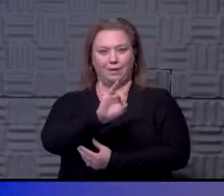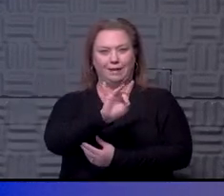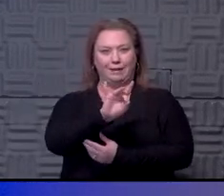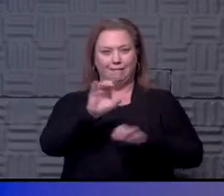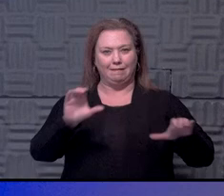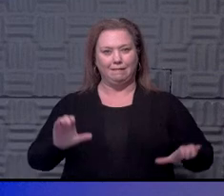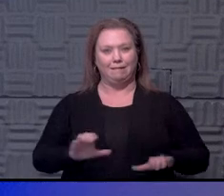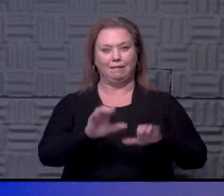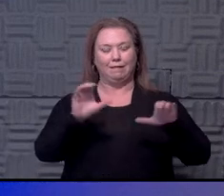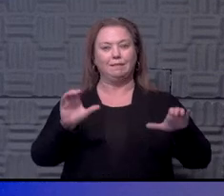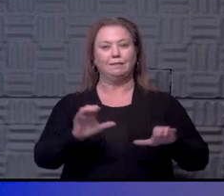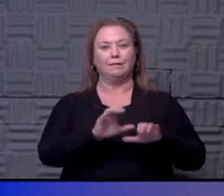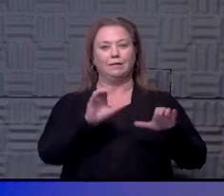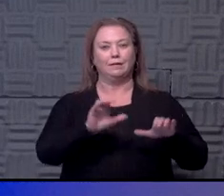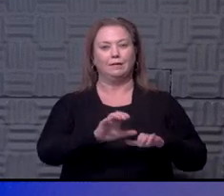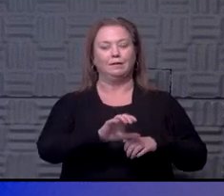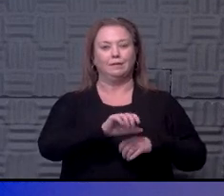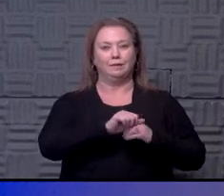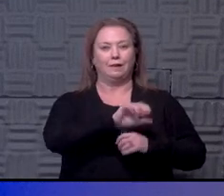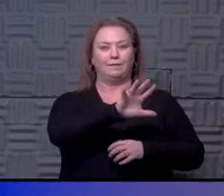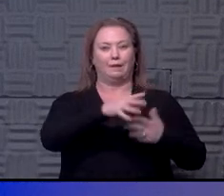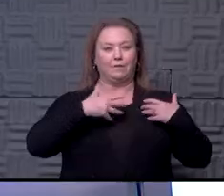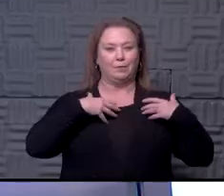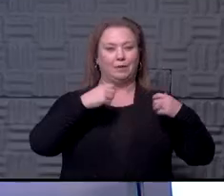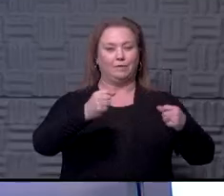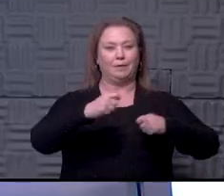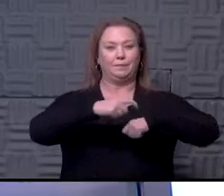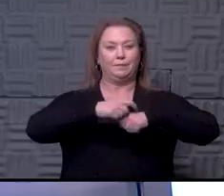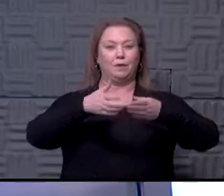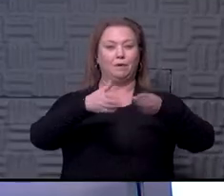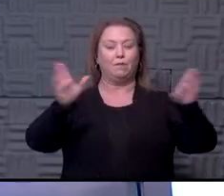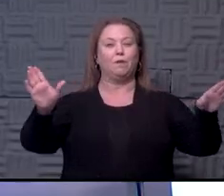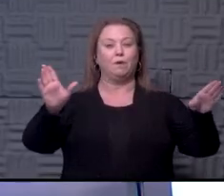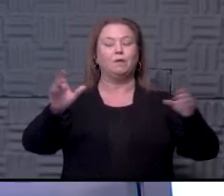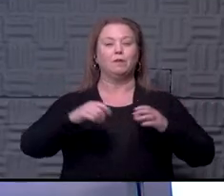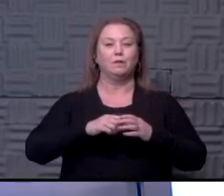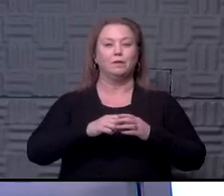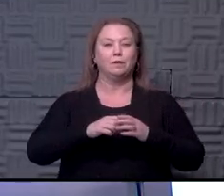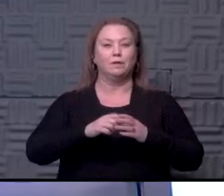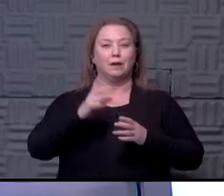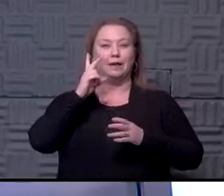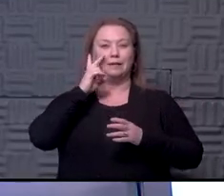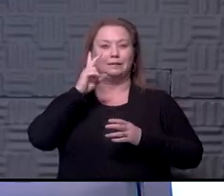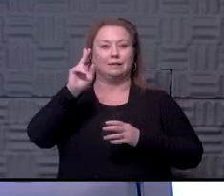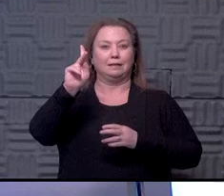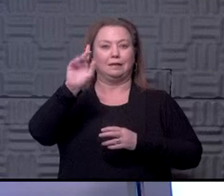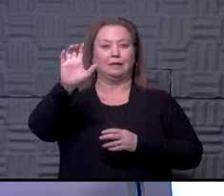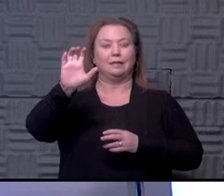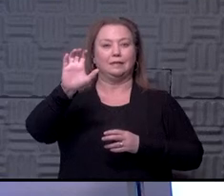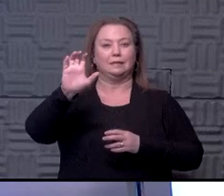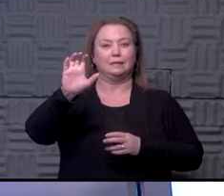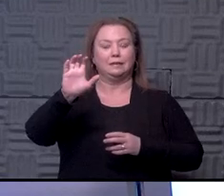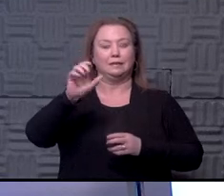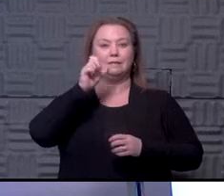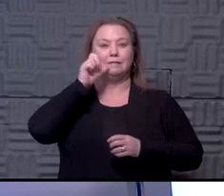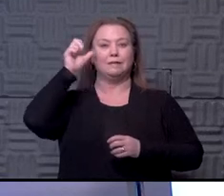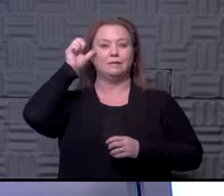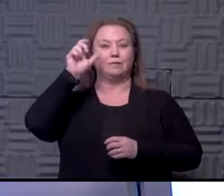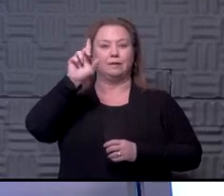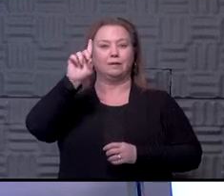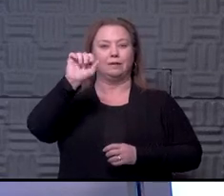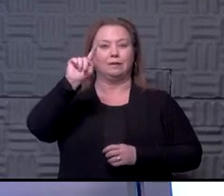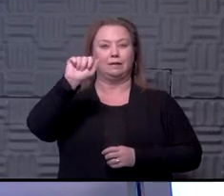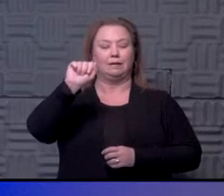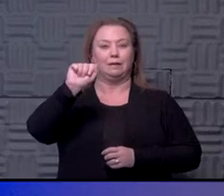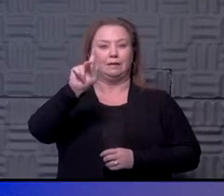in the active phase and five in the recovery. So overall, too, I saw in Kansas City from yesterday's data, the